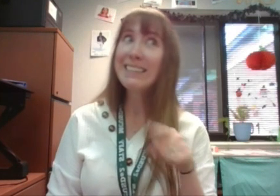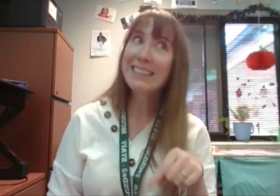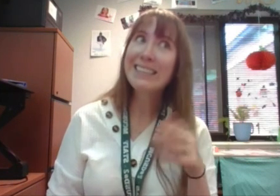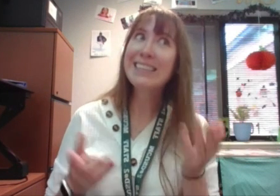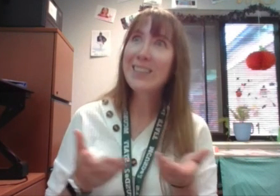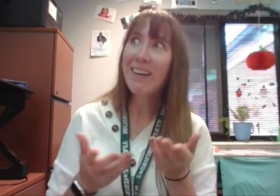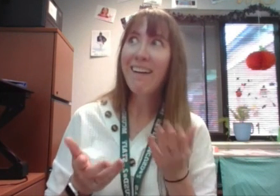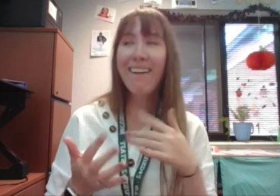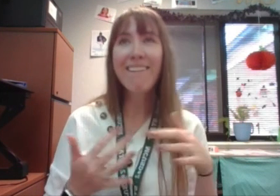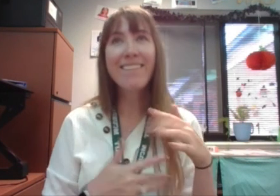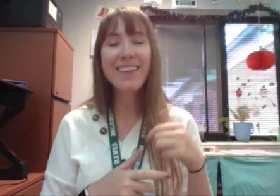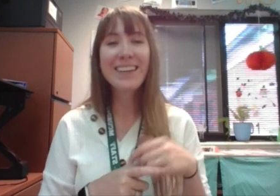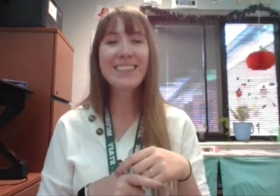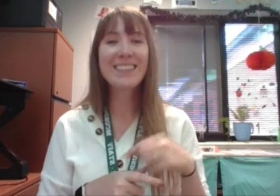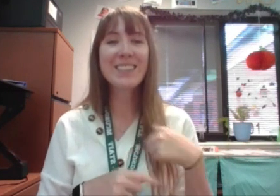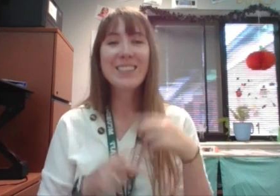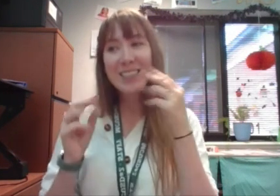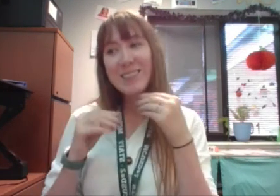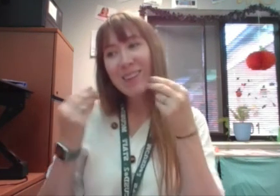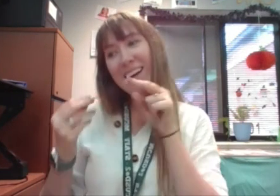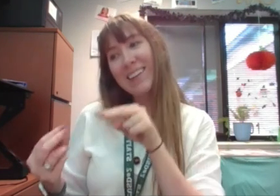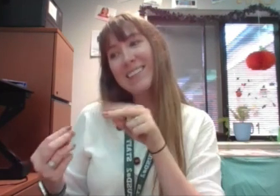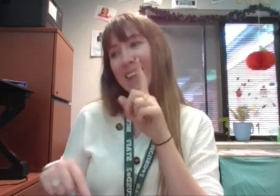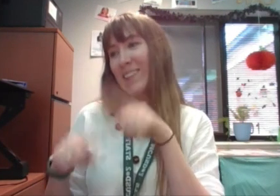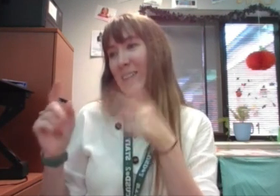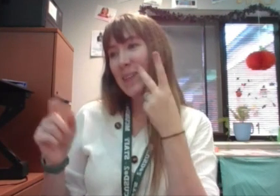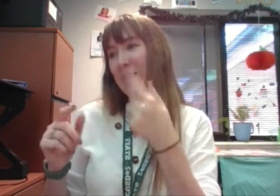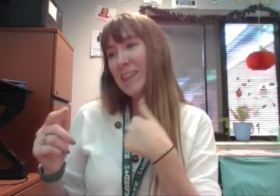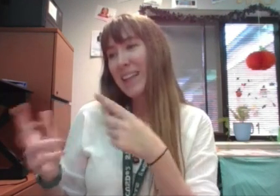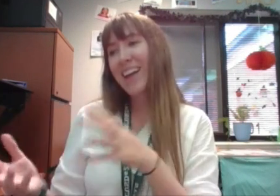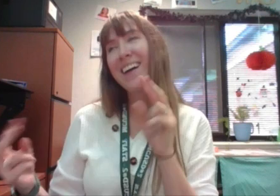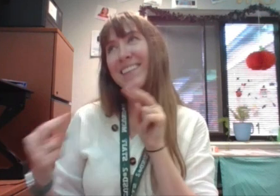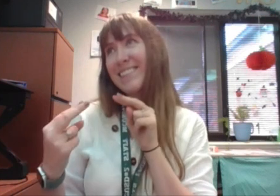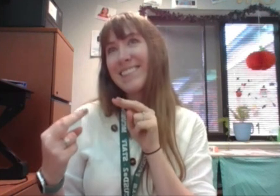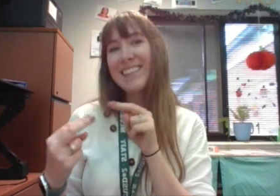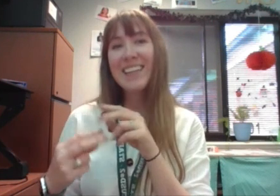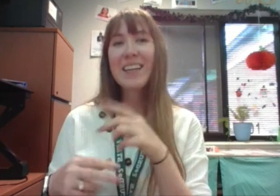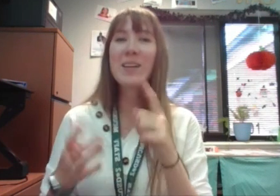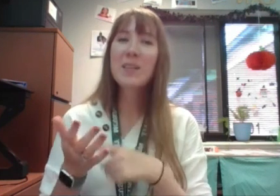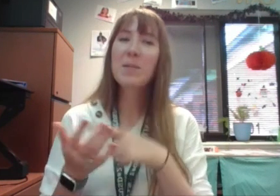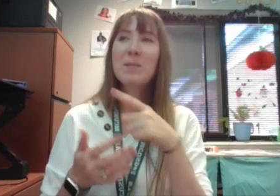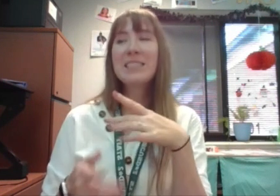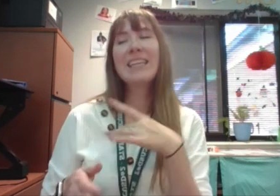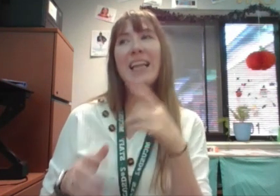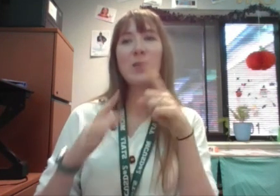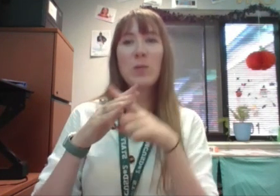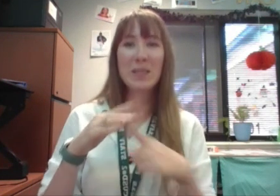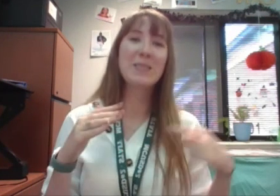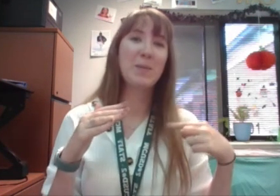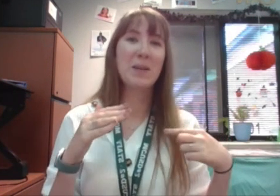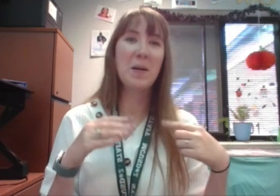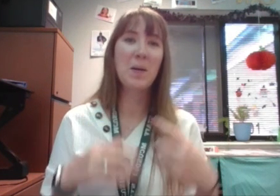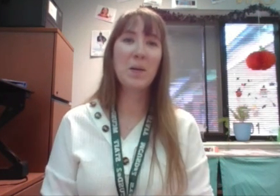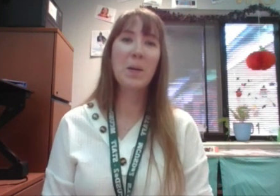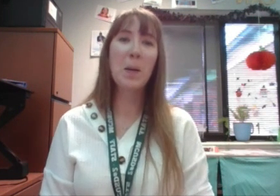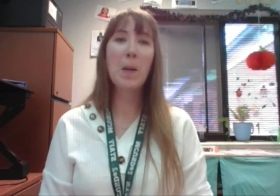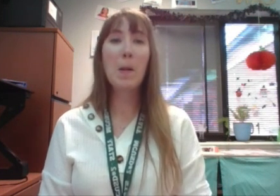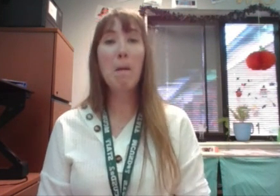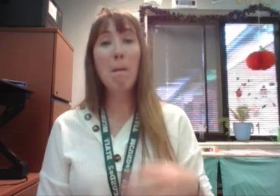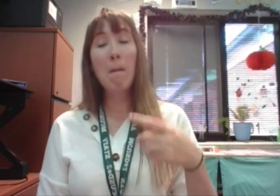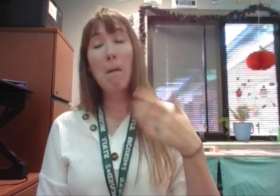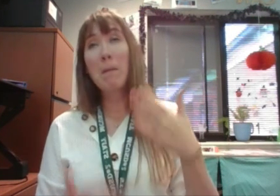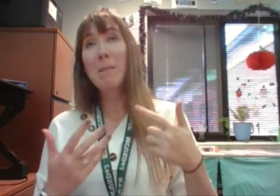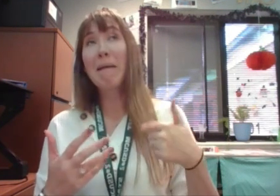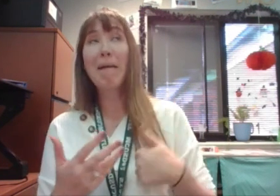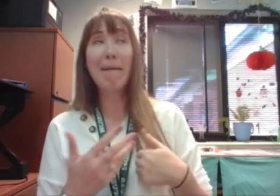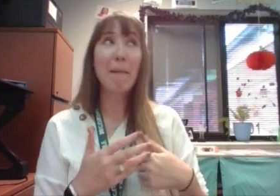Miss Maggie smiles at invisible me. Sometimes he just likes to disappear. I suppose maybe I am